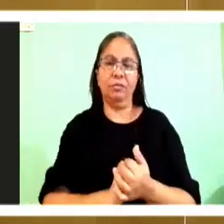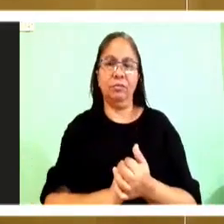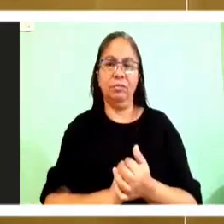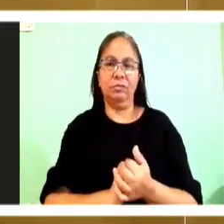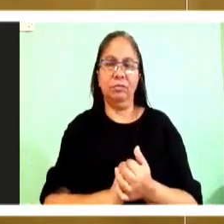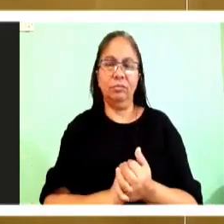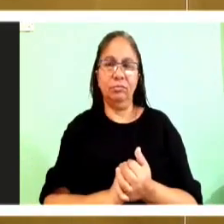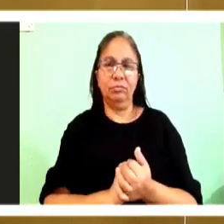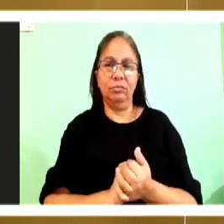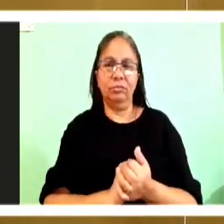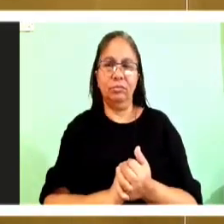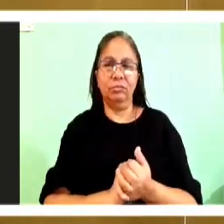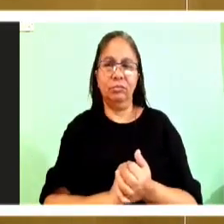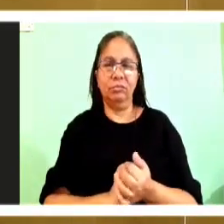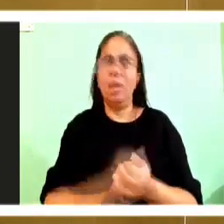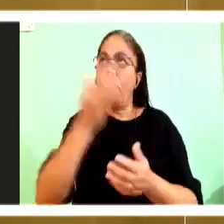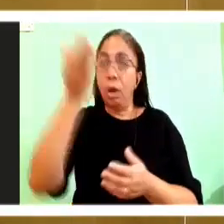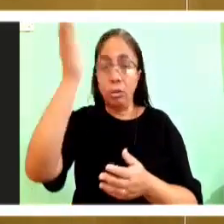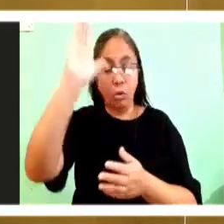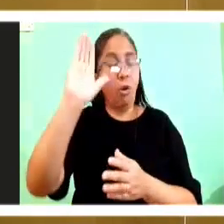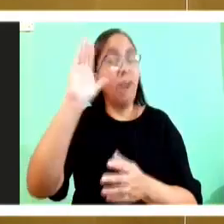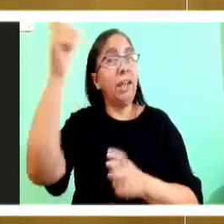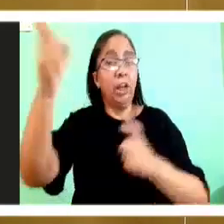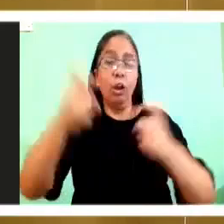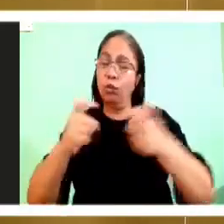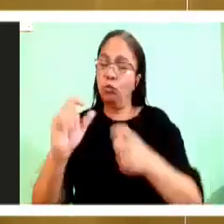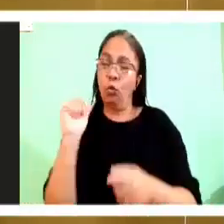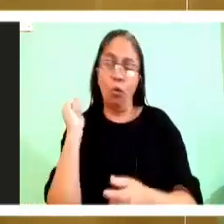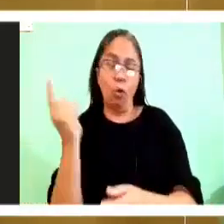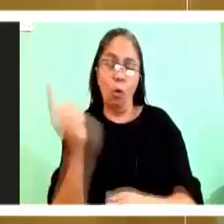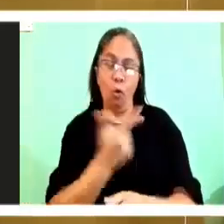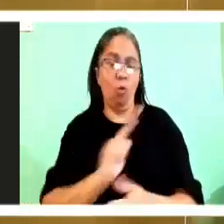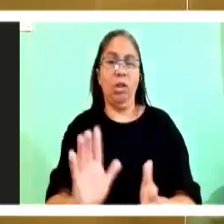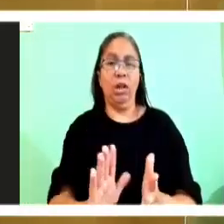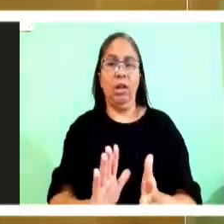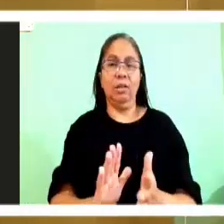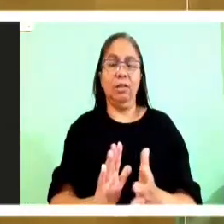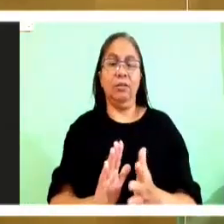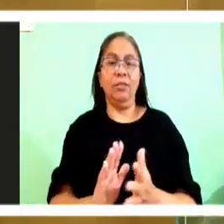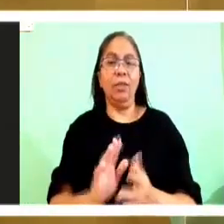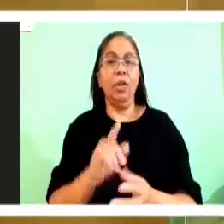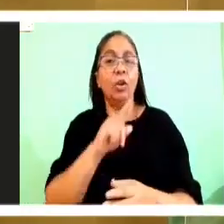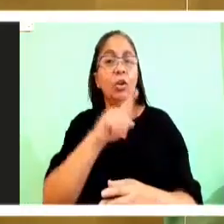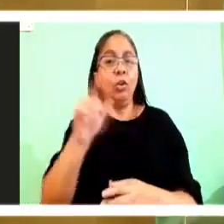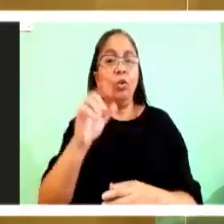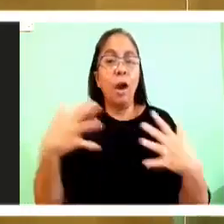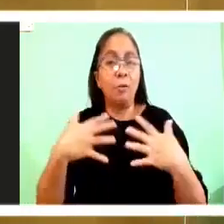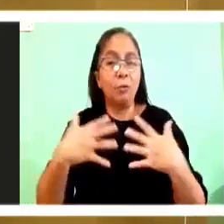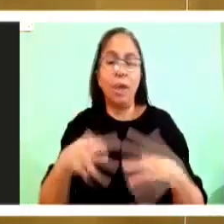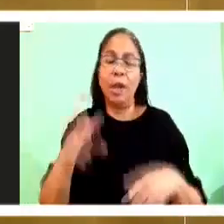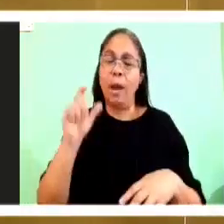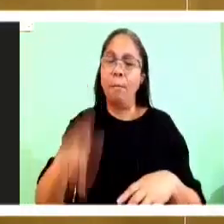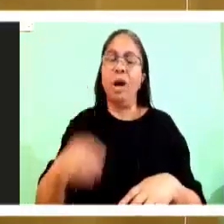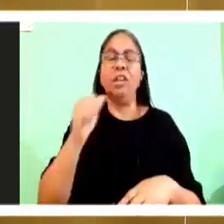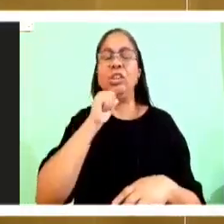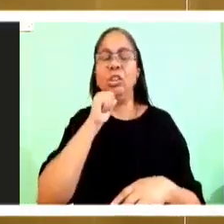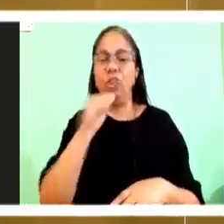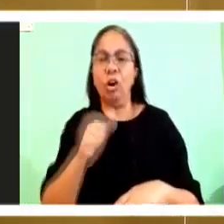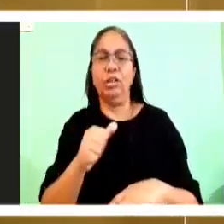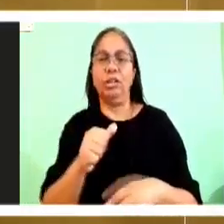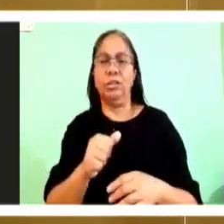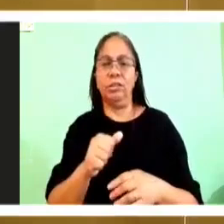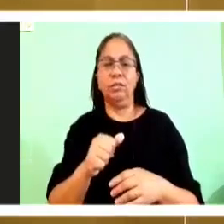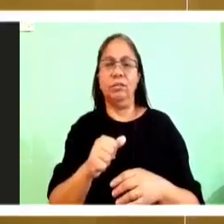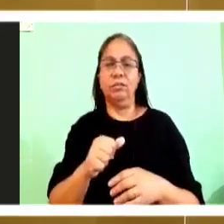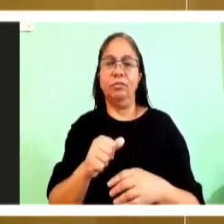God deals with all of those. Do not be afraid to allow your life to be thrown into the hands of